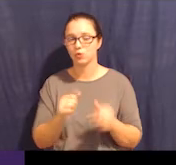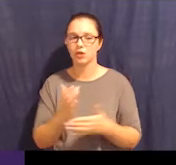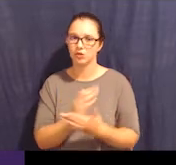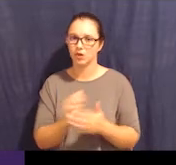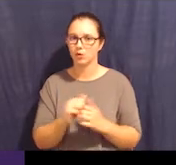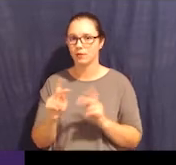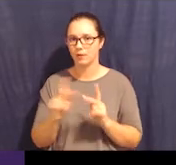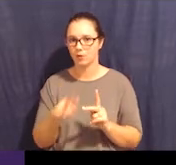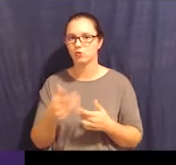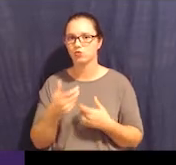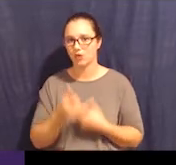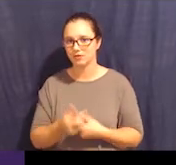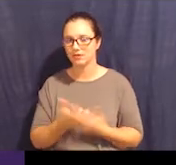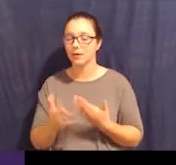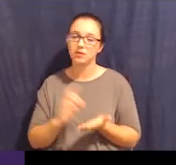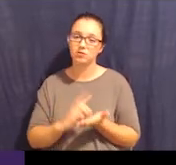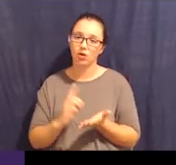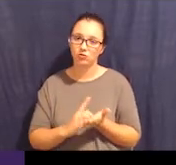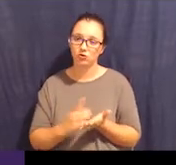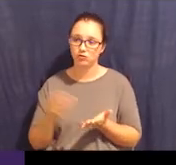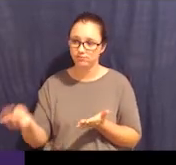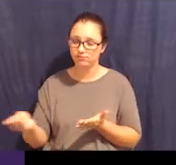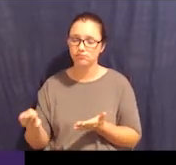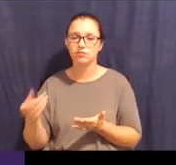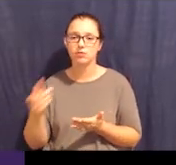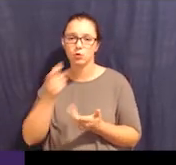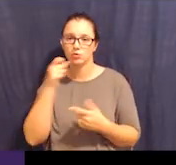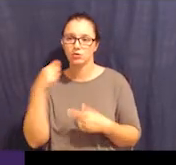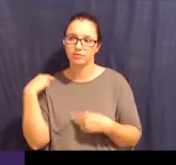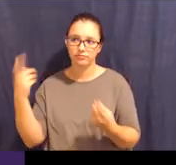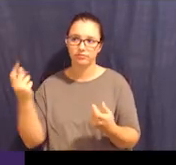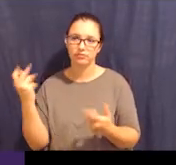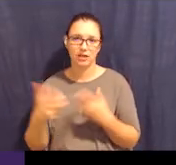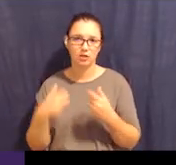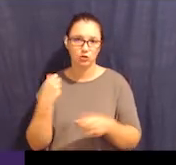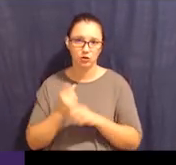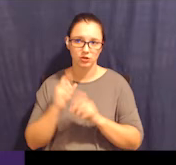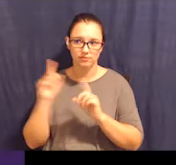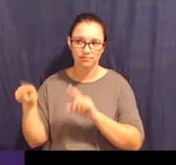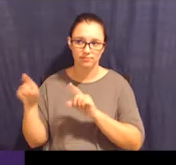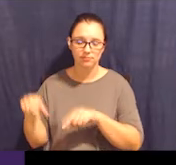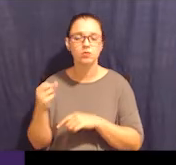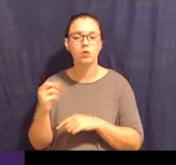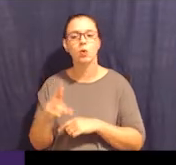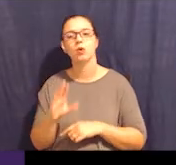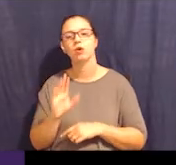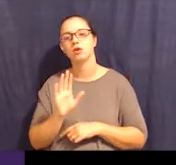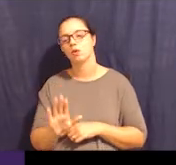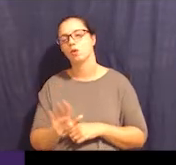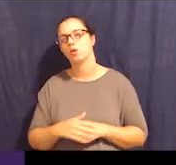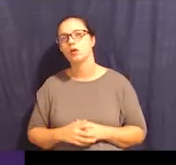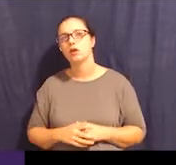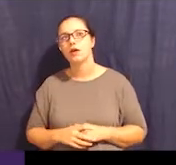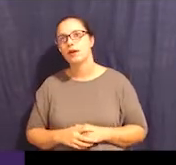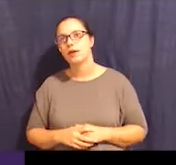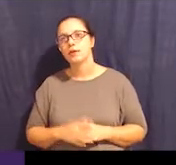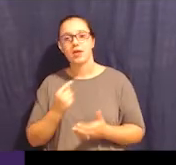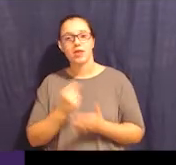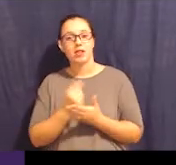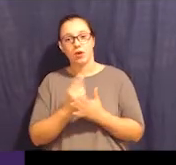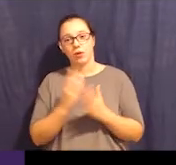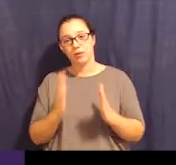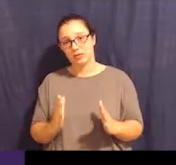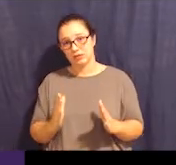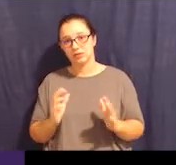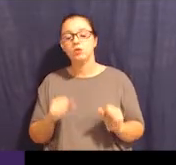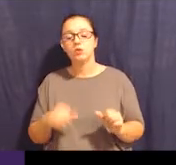seen for many years, or your therapist, and you can give them an example and a way for them to see how